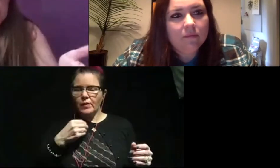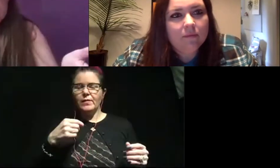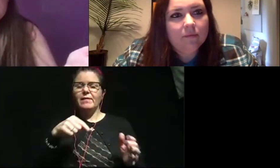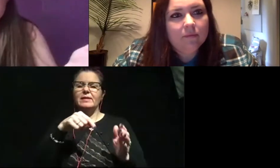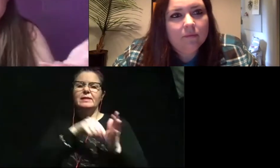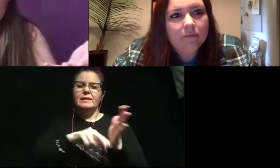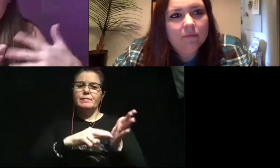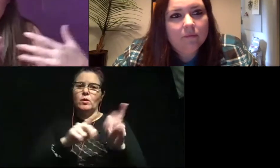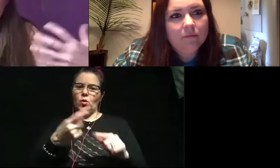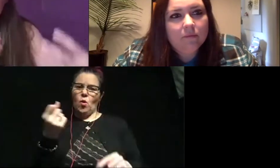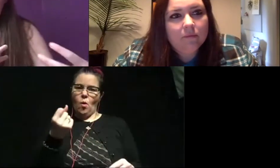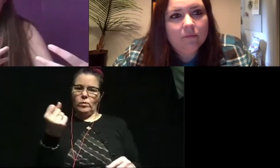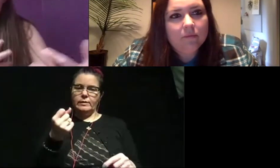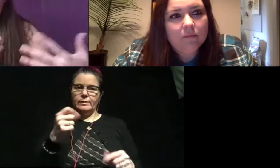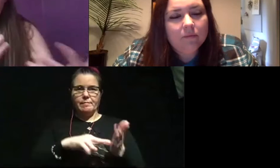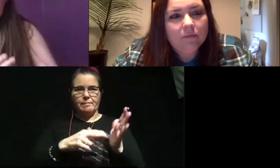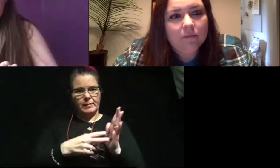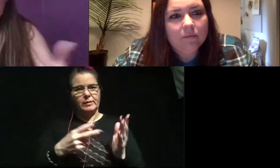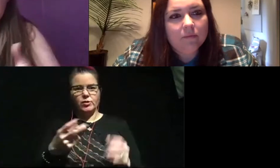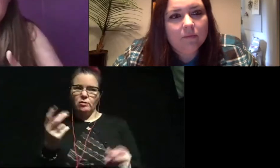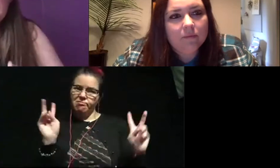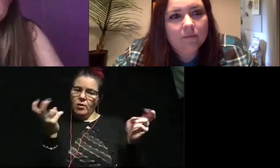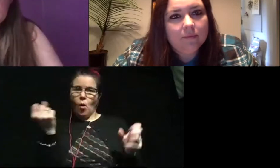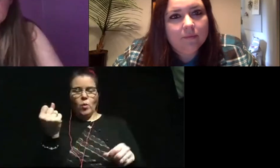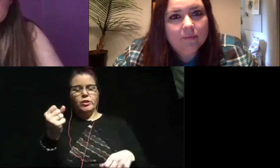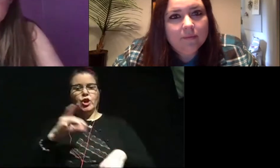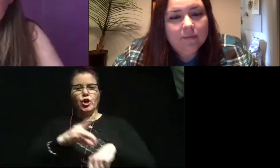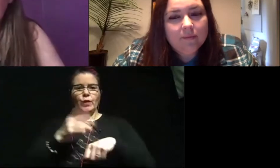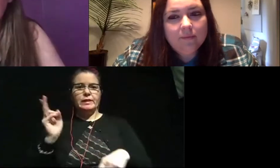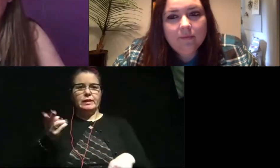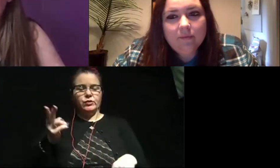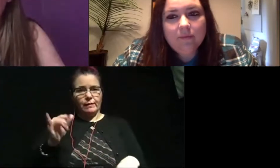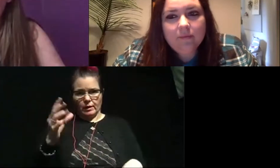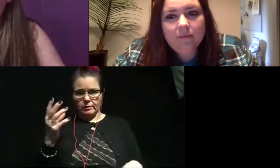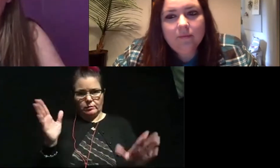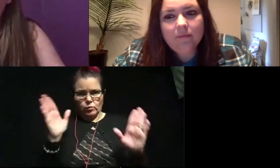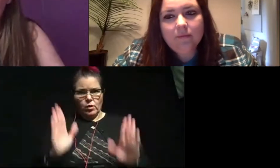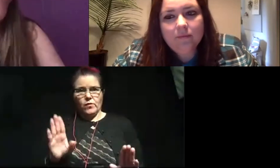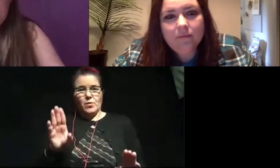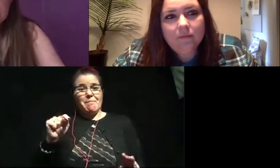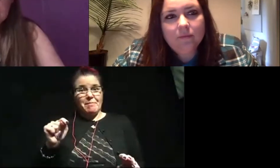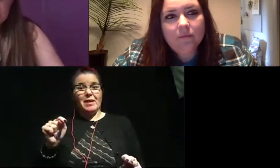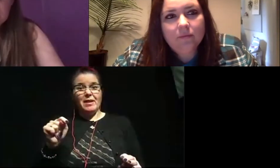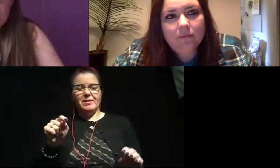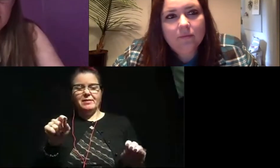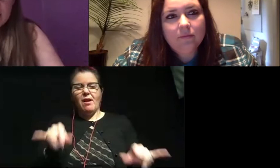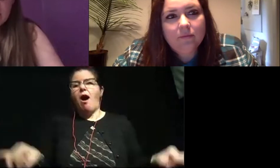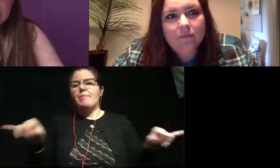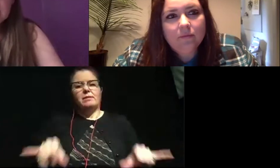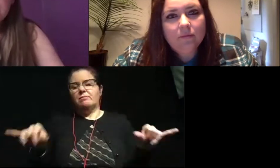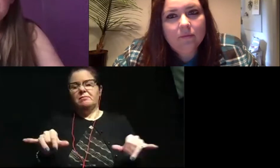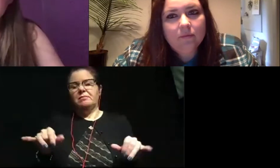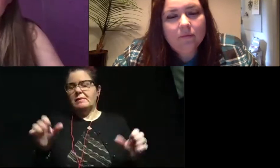holding it, you're holding a piece of Earth's history, which is wonderful, but, um, they're extremely common. So it's okay.